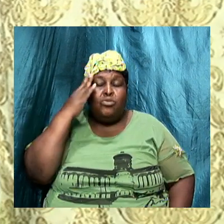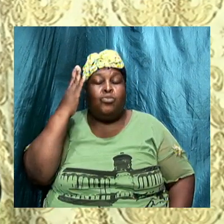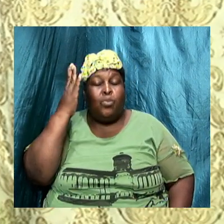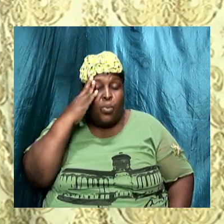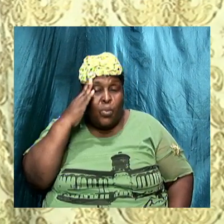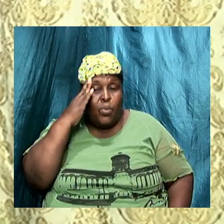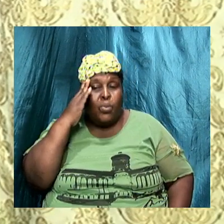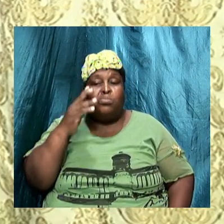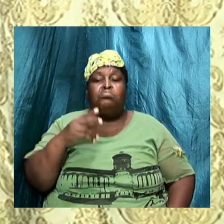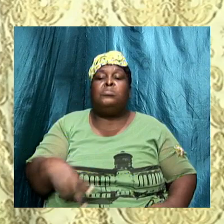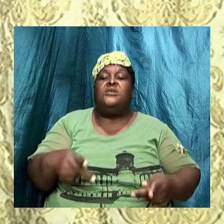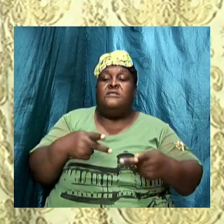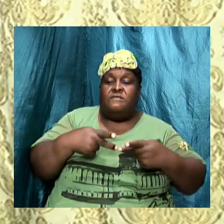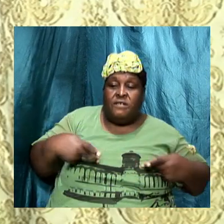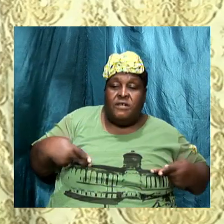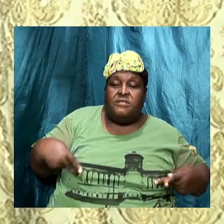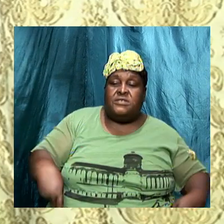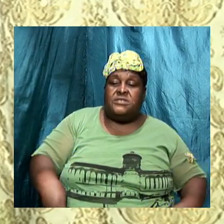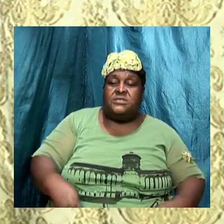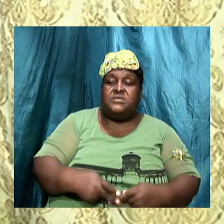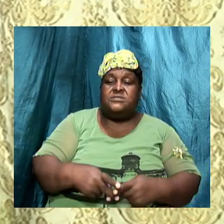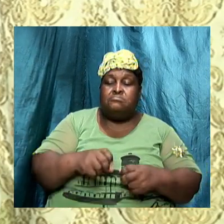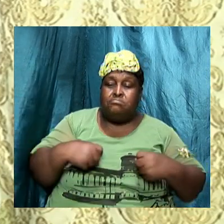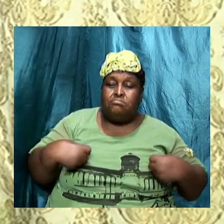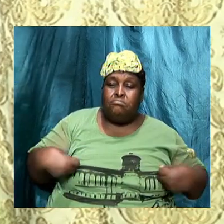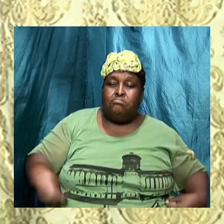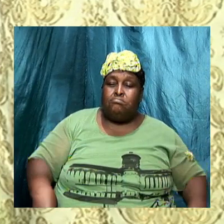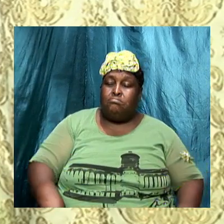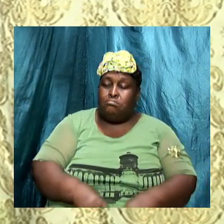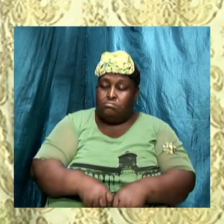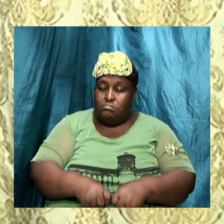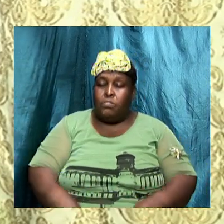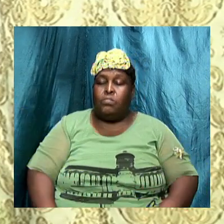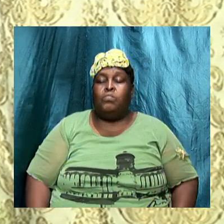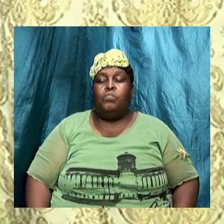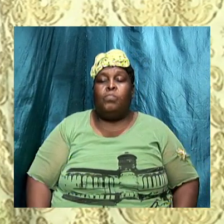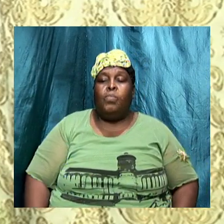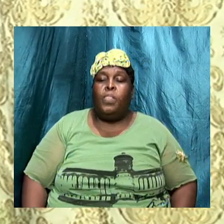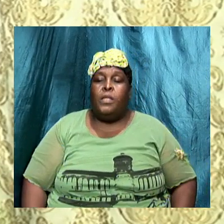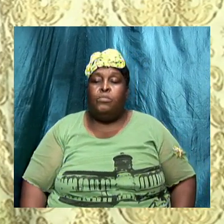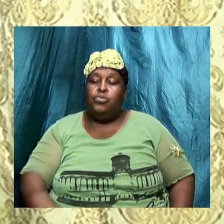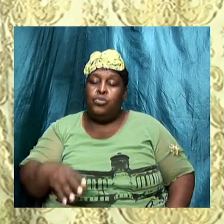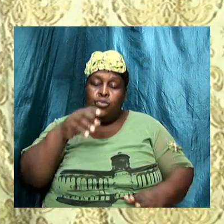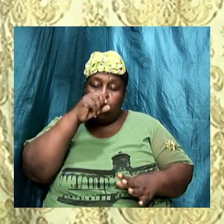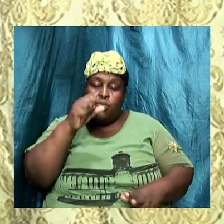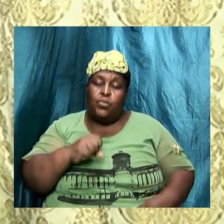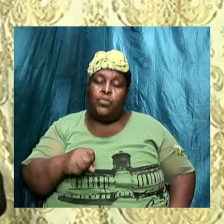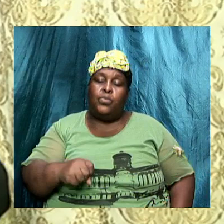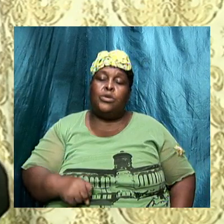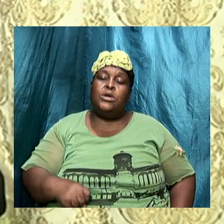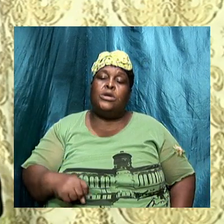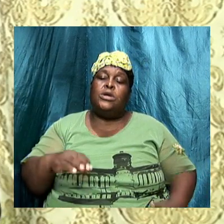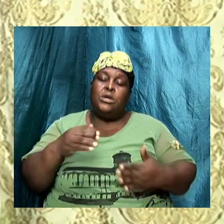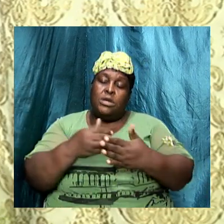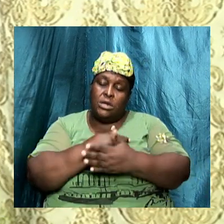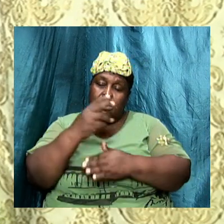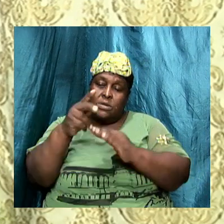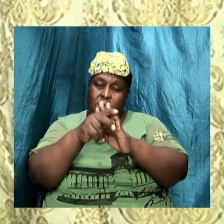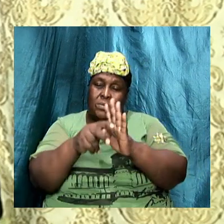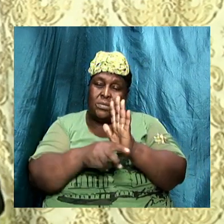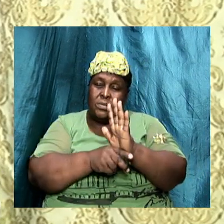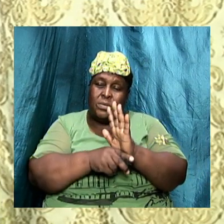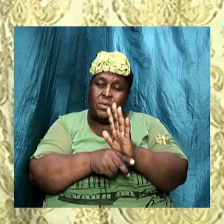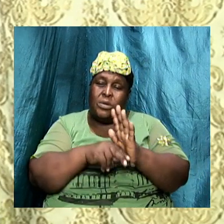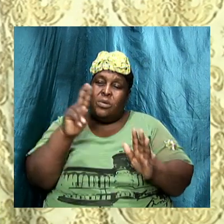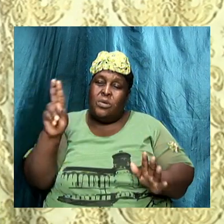both statements use leaving as a both testament old and new testament use leaving as a symbol